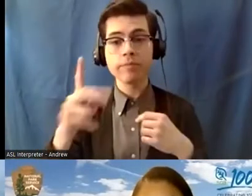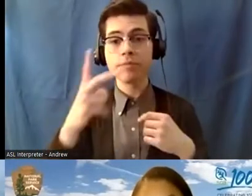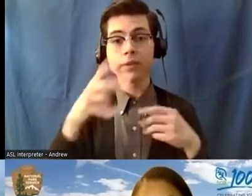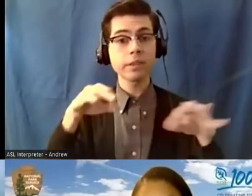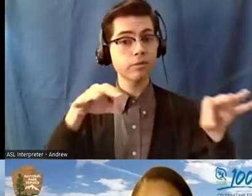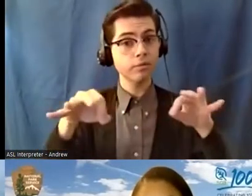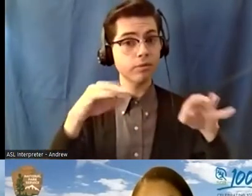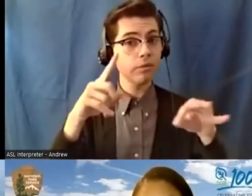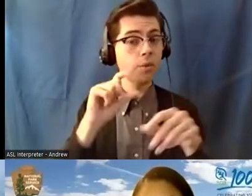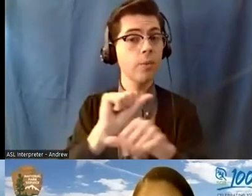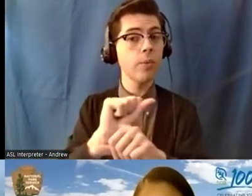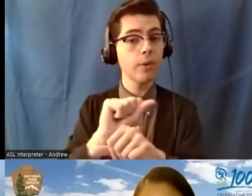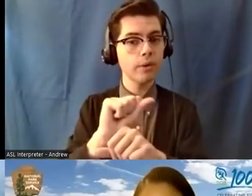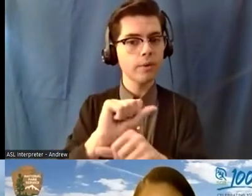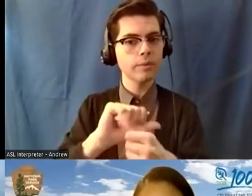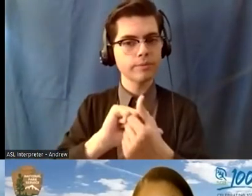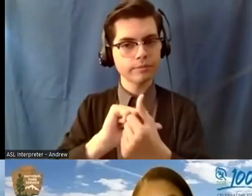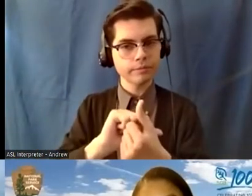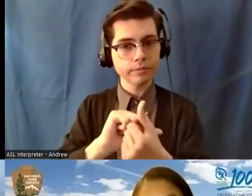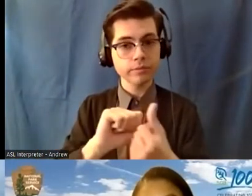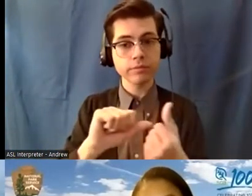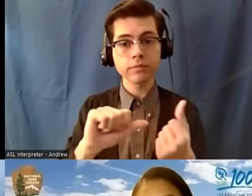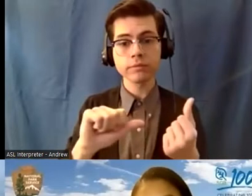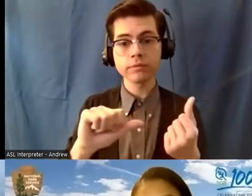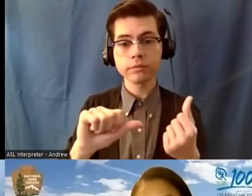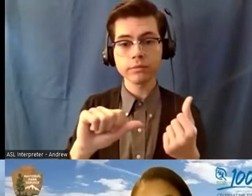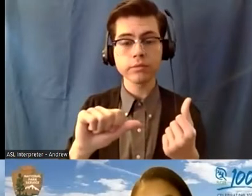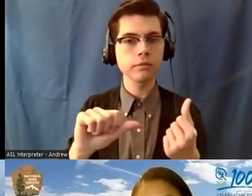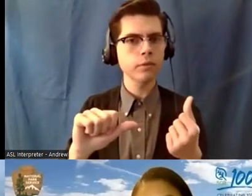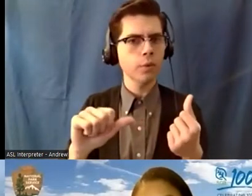work with the endangered cancerous sea turtle.